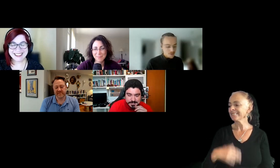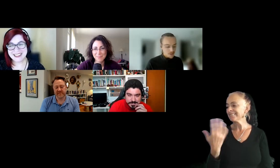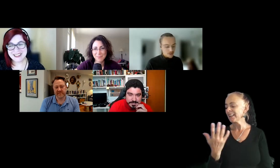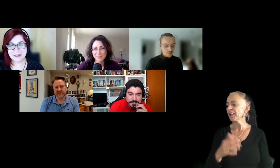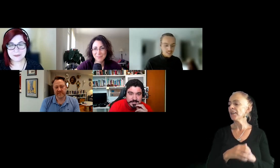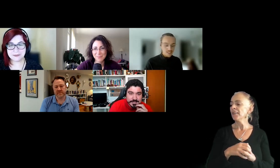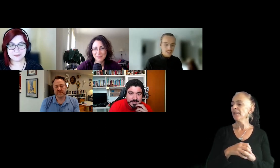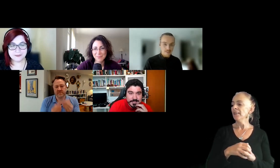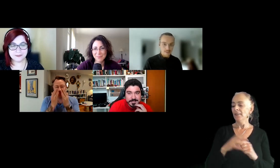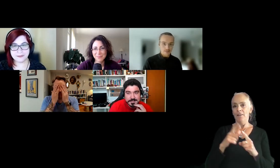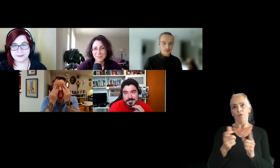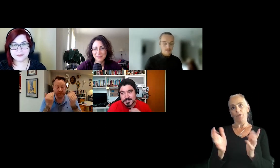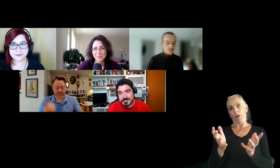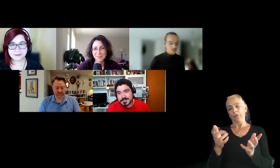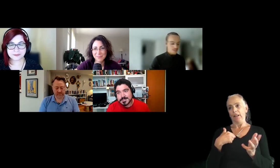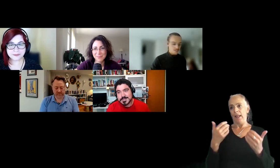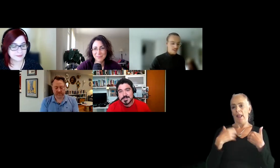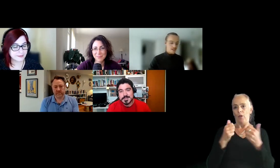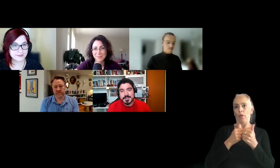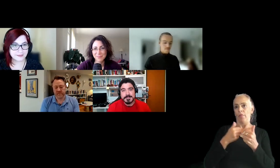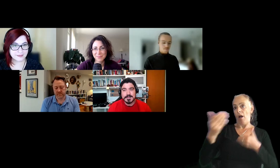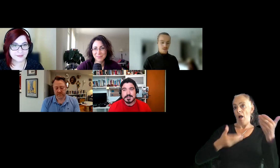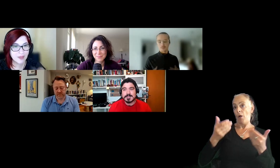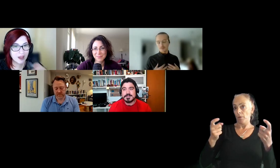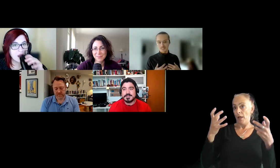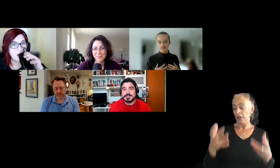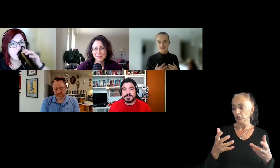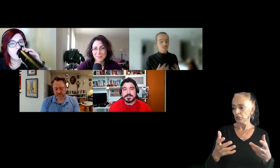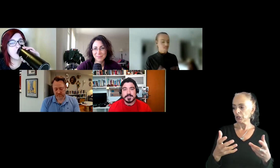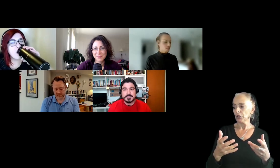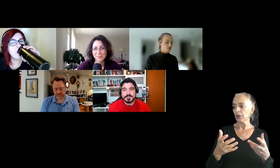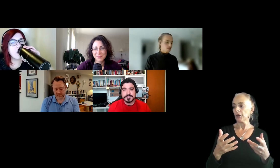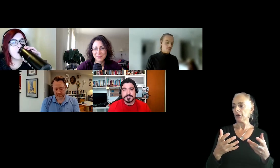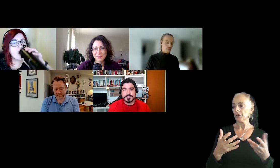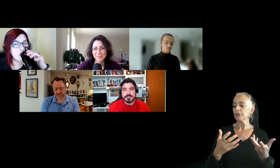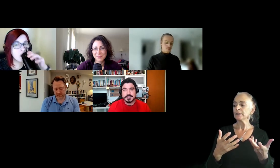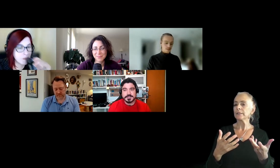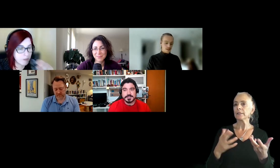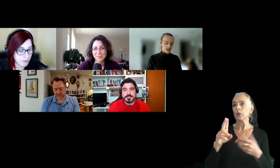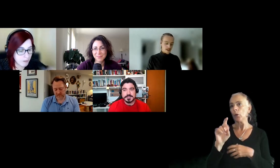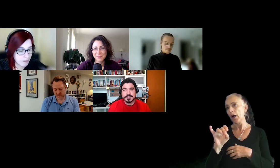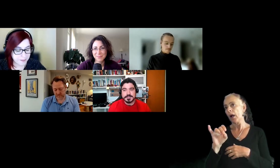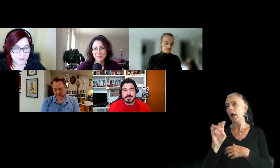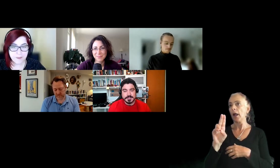From the conversations that I've had with hiring managers and not being myself one specifically in UI UX, but